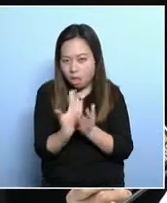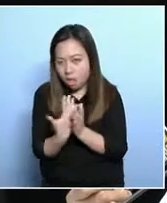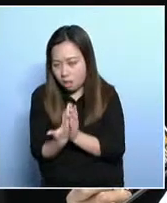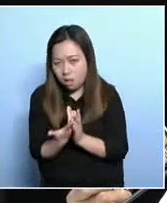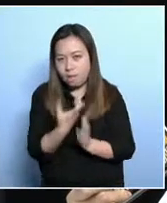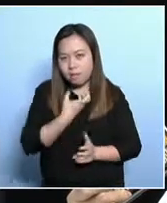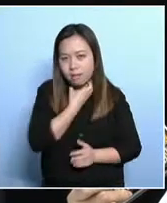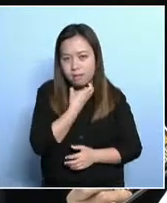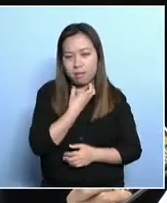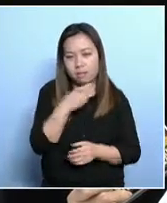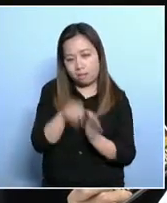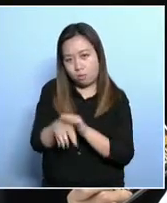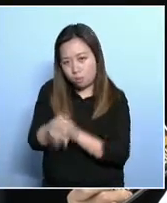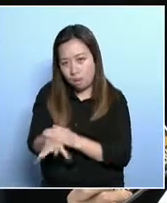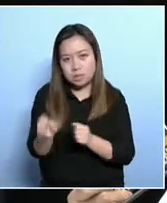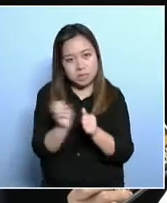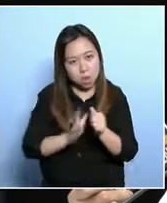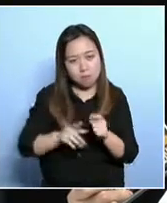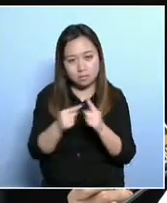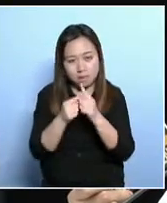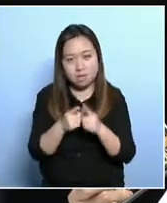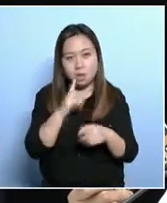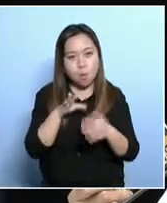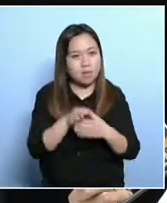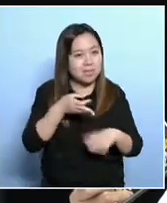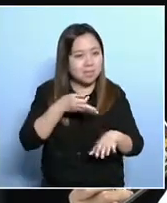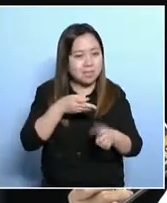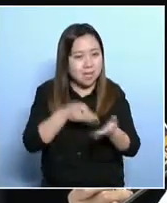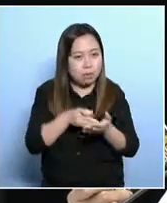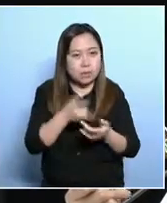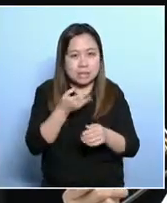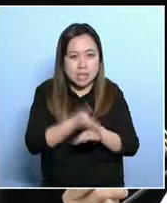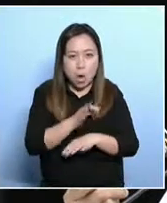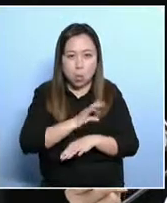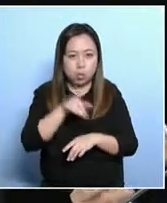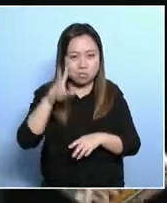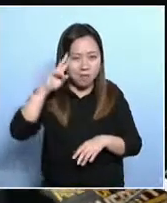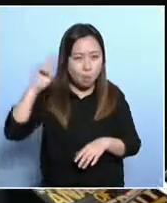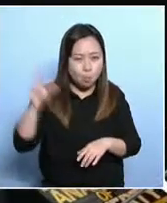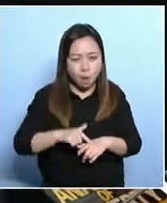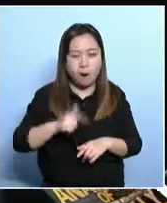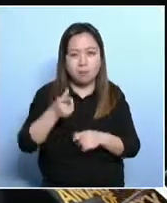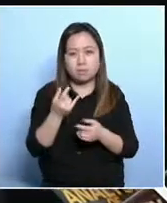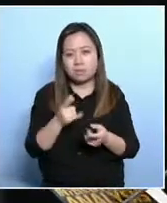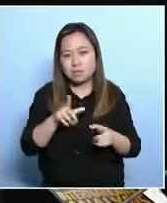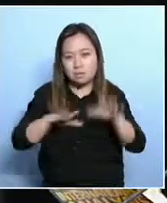Not just a deficiency in financial resources, but also that